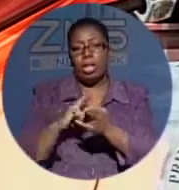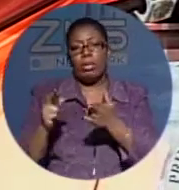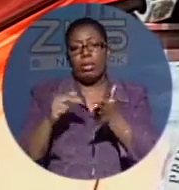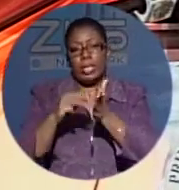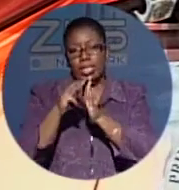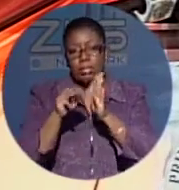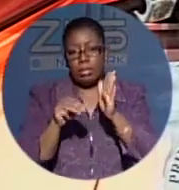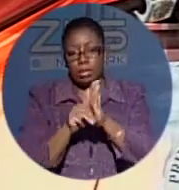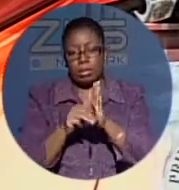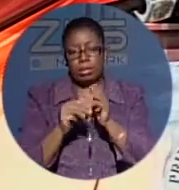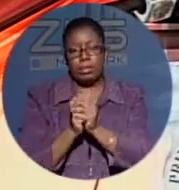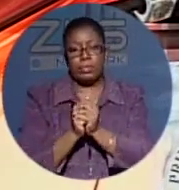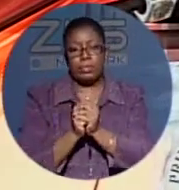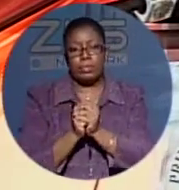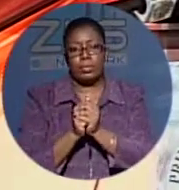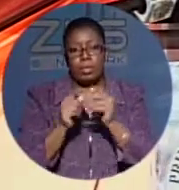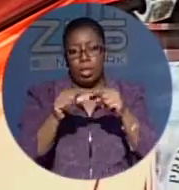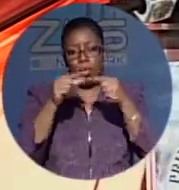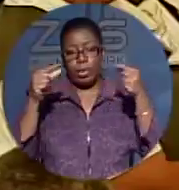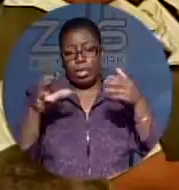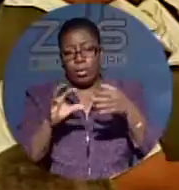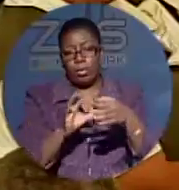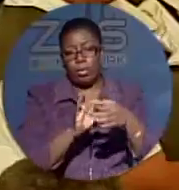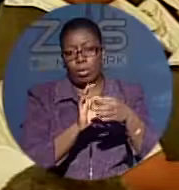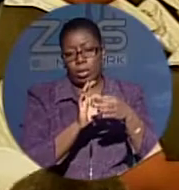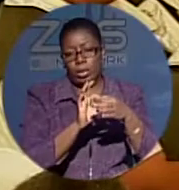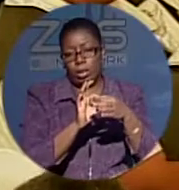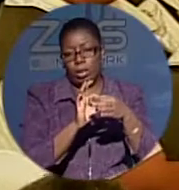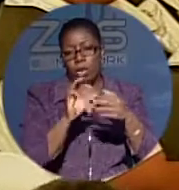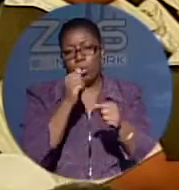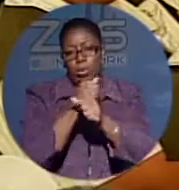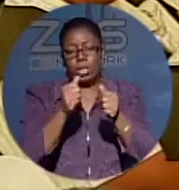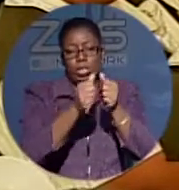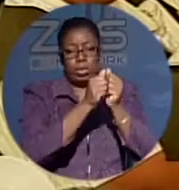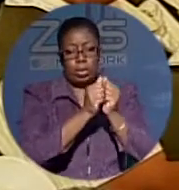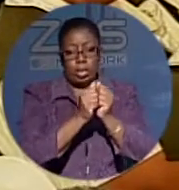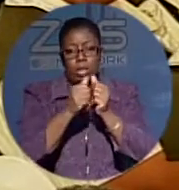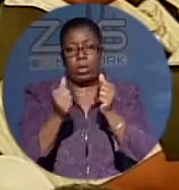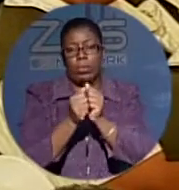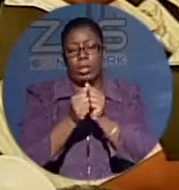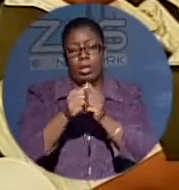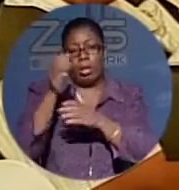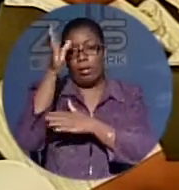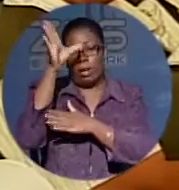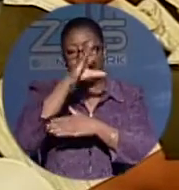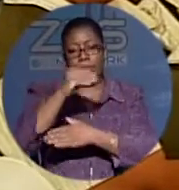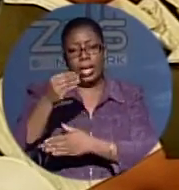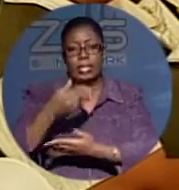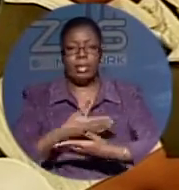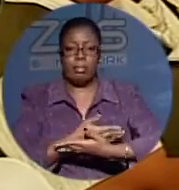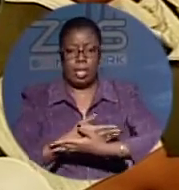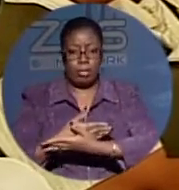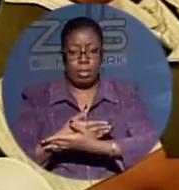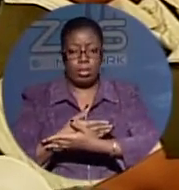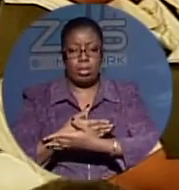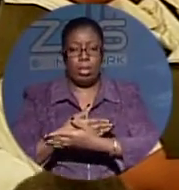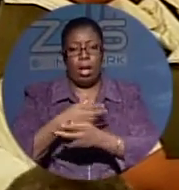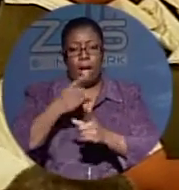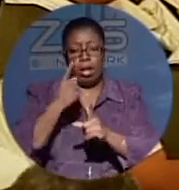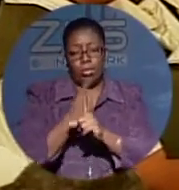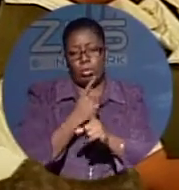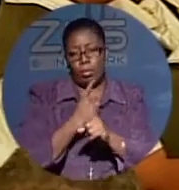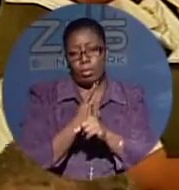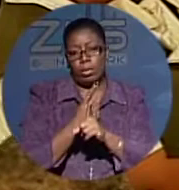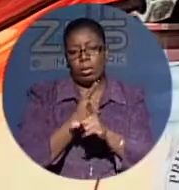greater bonding between fathers and babies, and proper rooms for